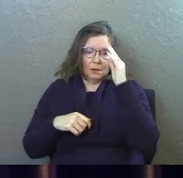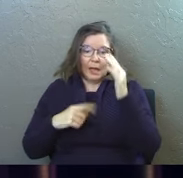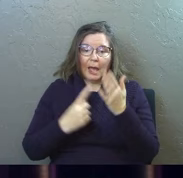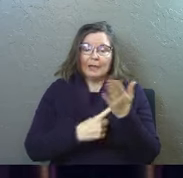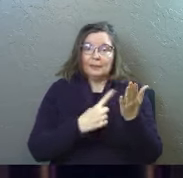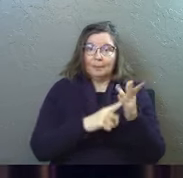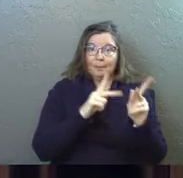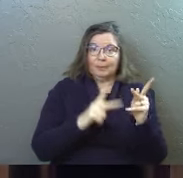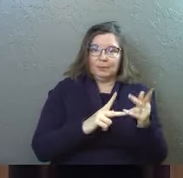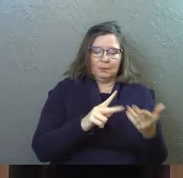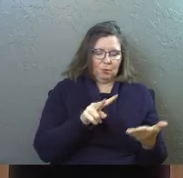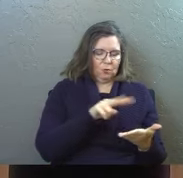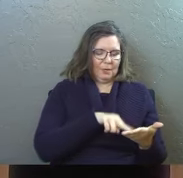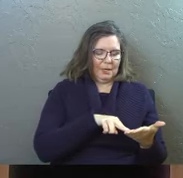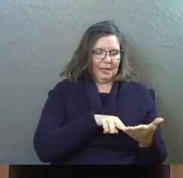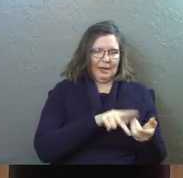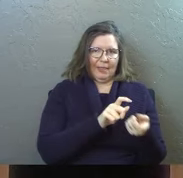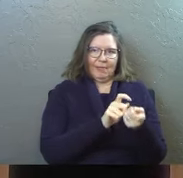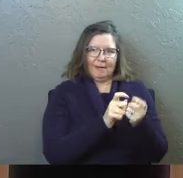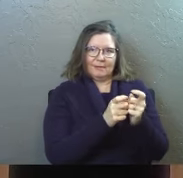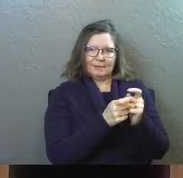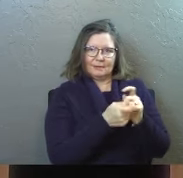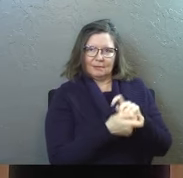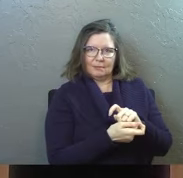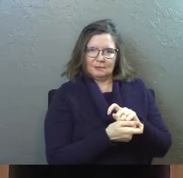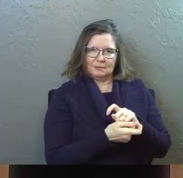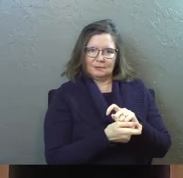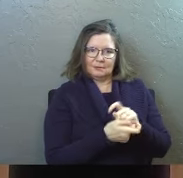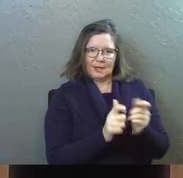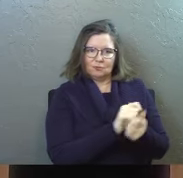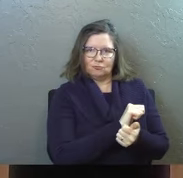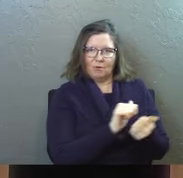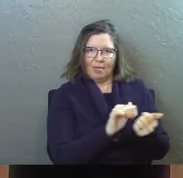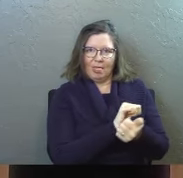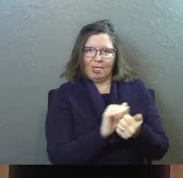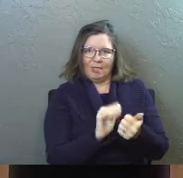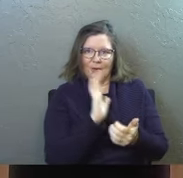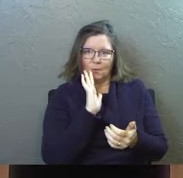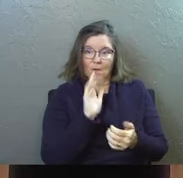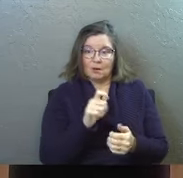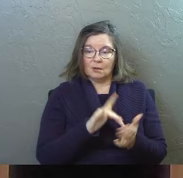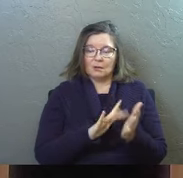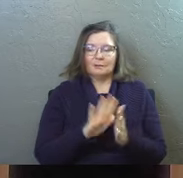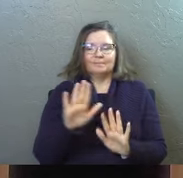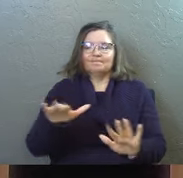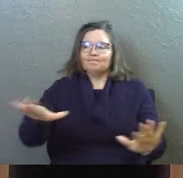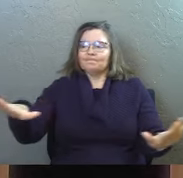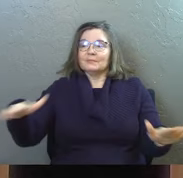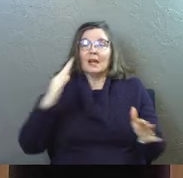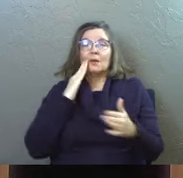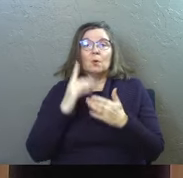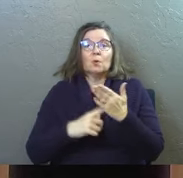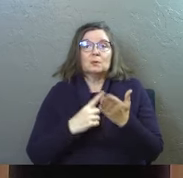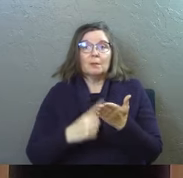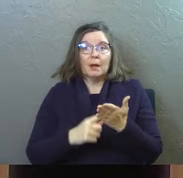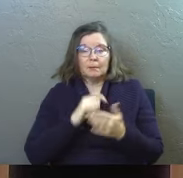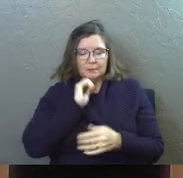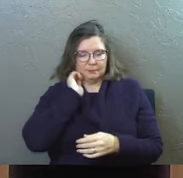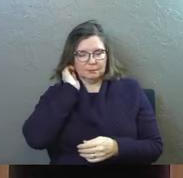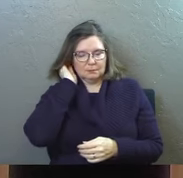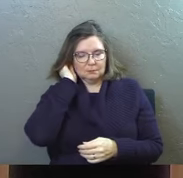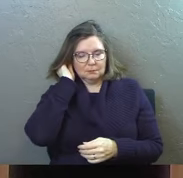to their own destruction as they do the other scriptures so he says hey I know sometimes